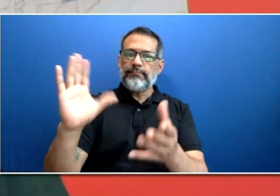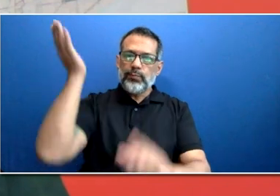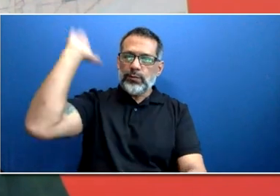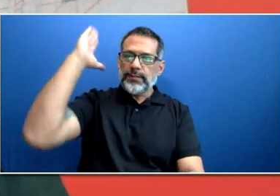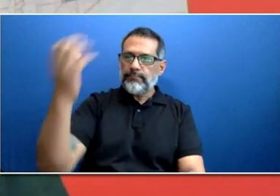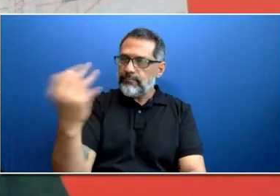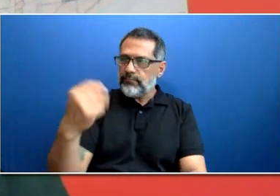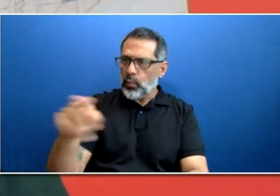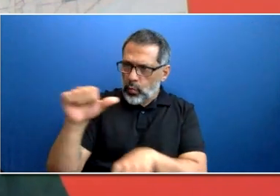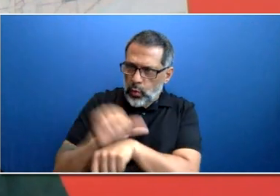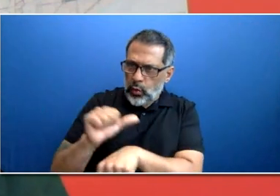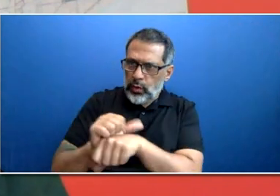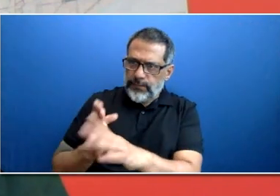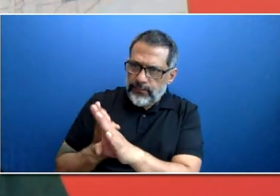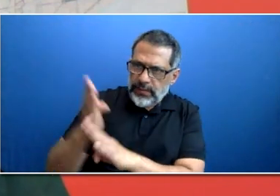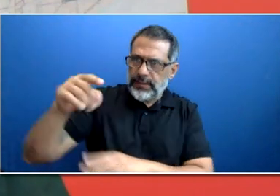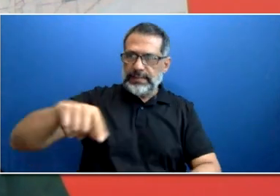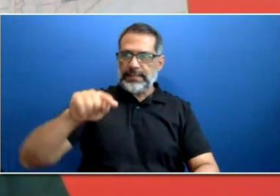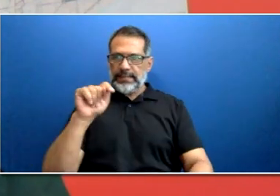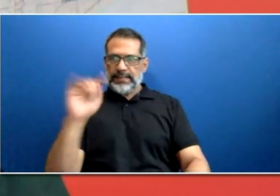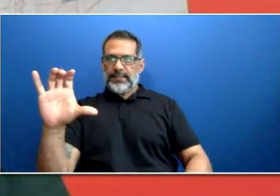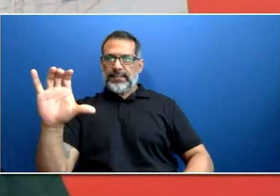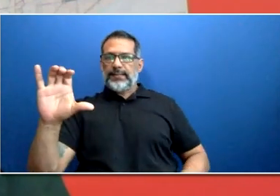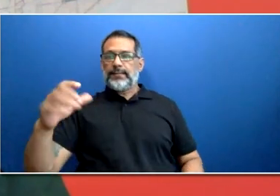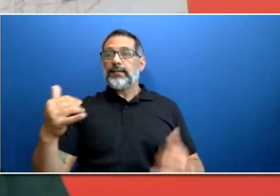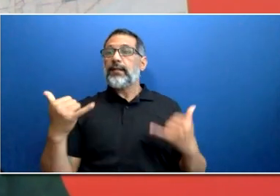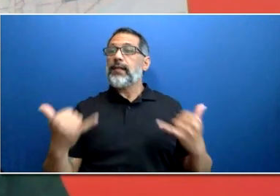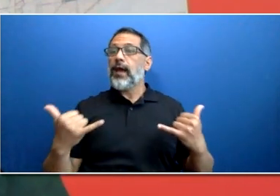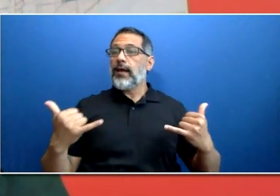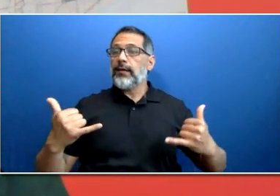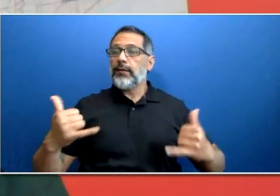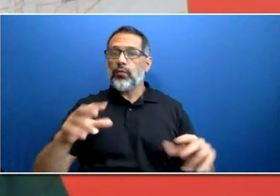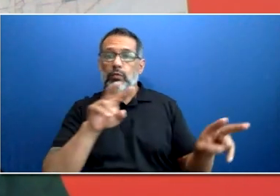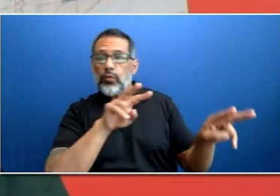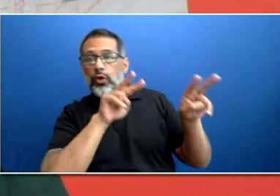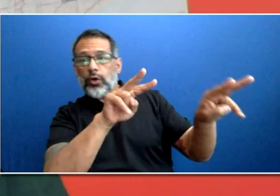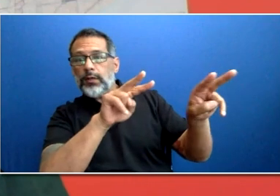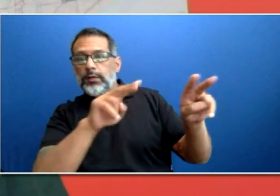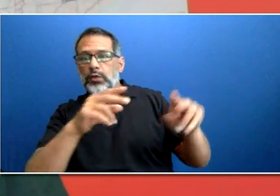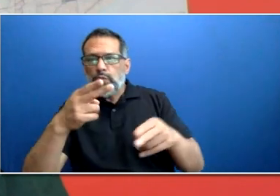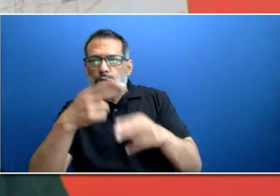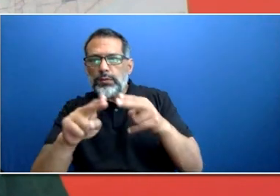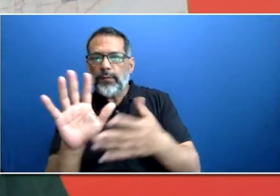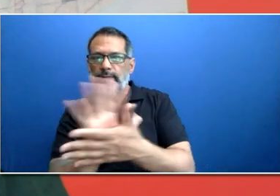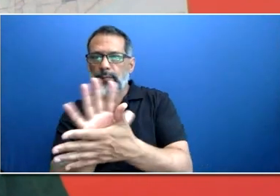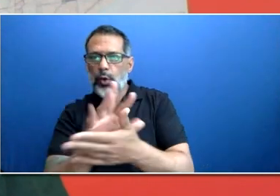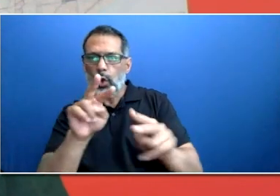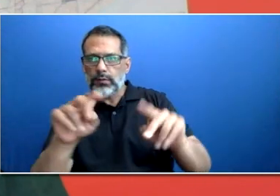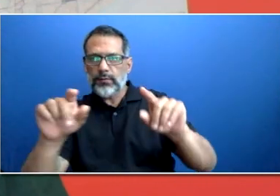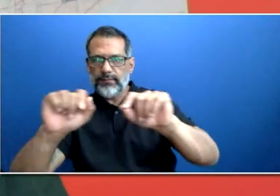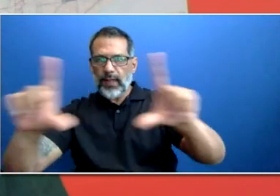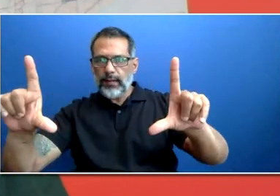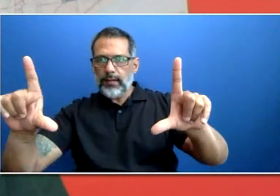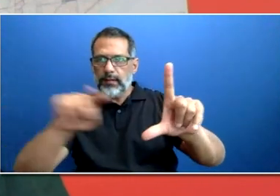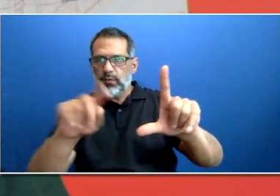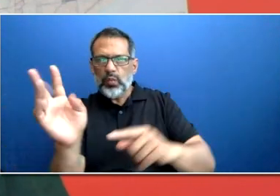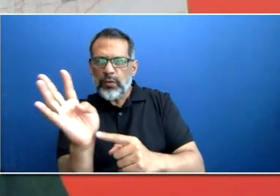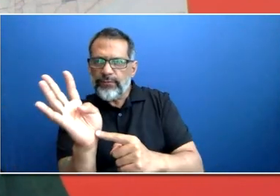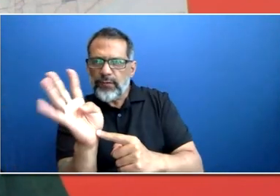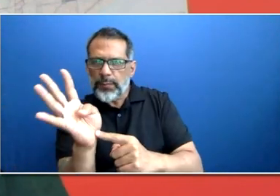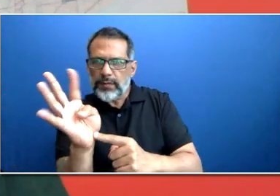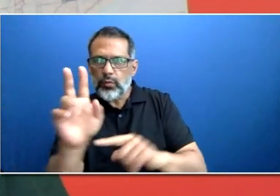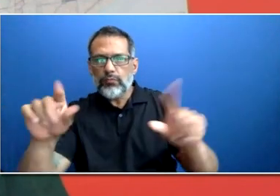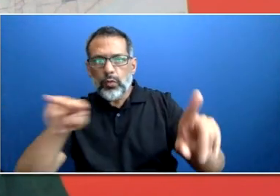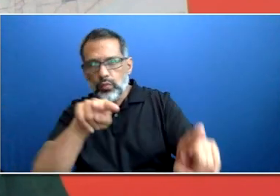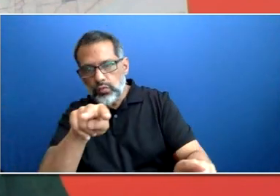a short four-minute video to share with you, and in this video you will hear from employees from various roles within this department as